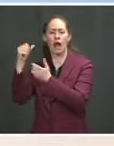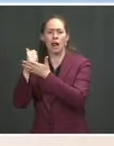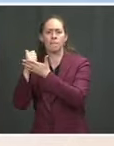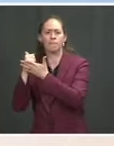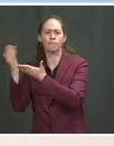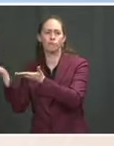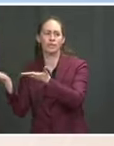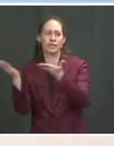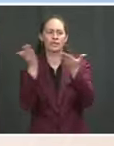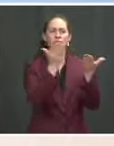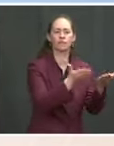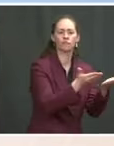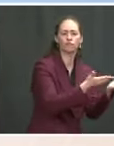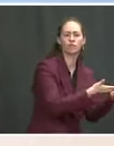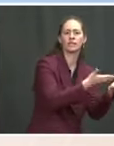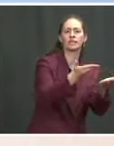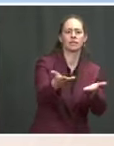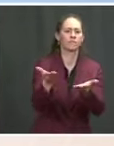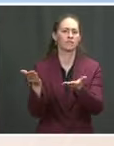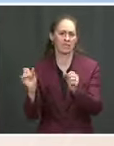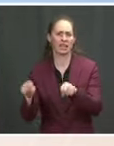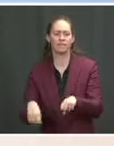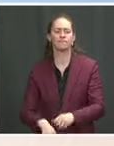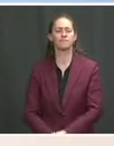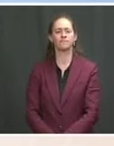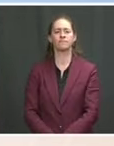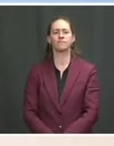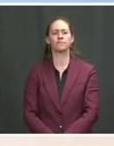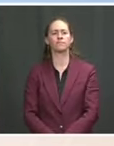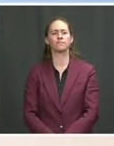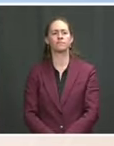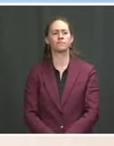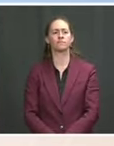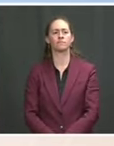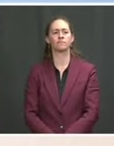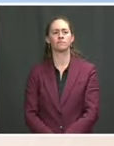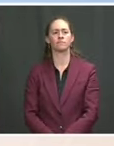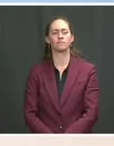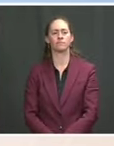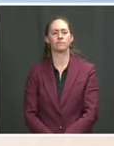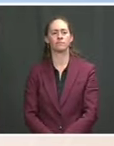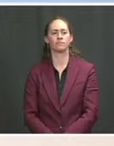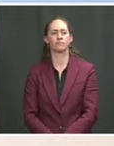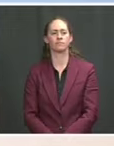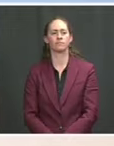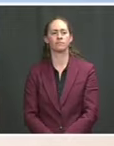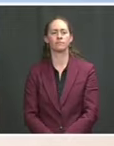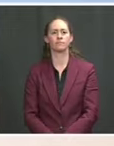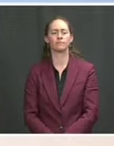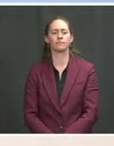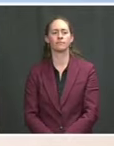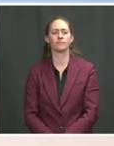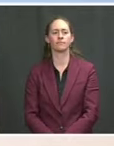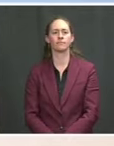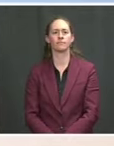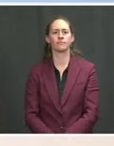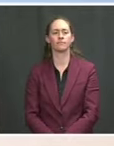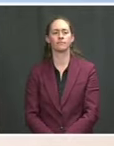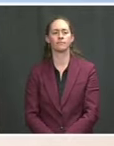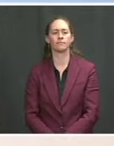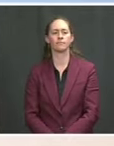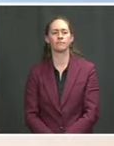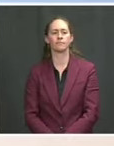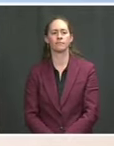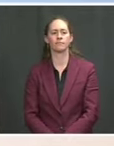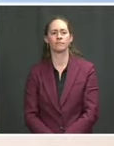requirements correctly. And, of course, in a situation such as this, the work we already began, precisely for this